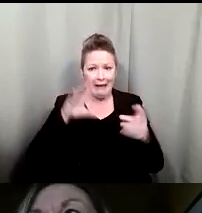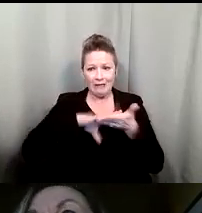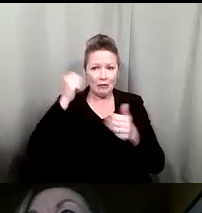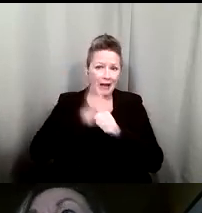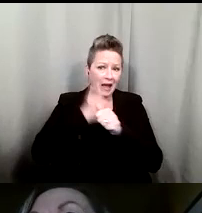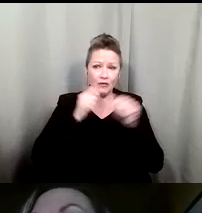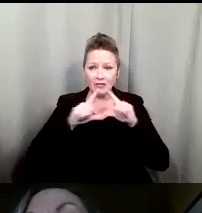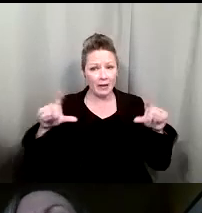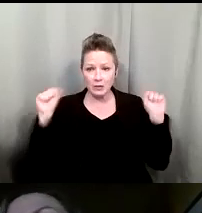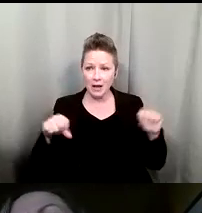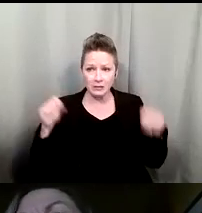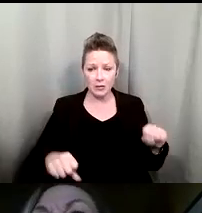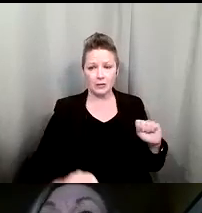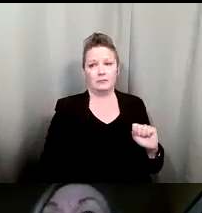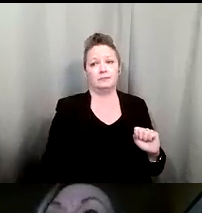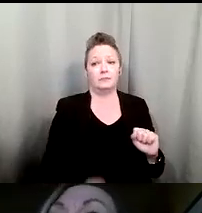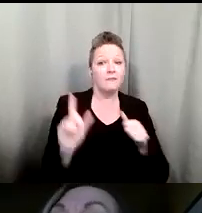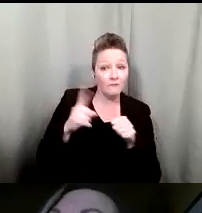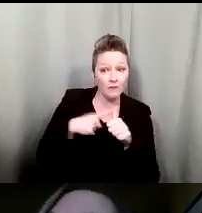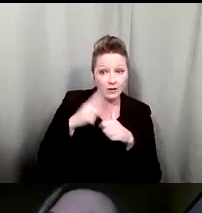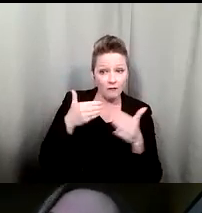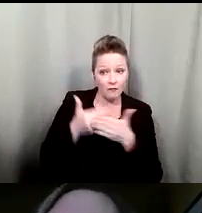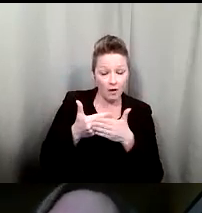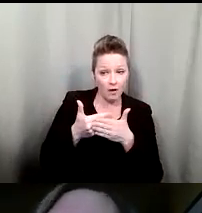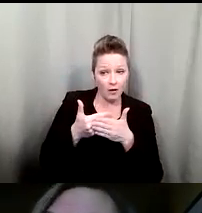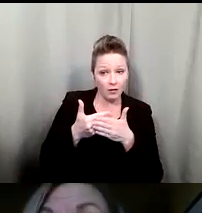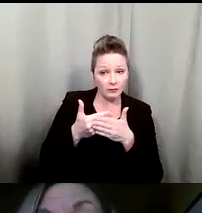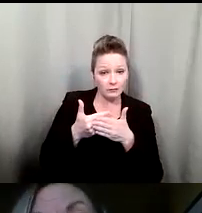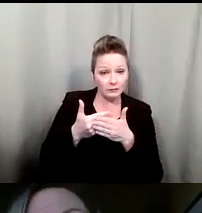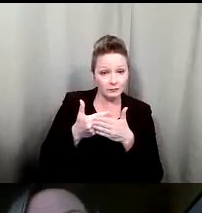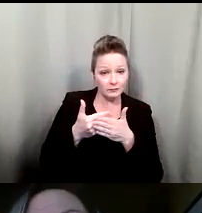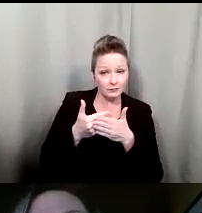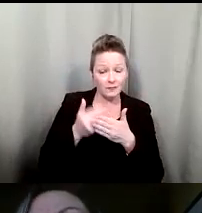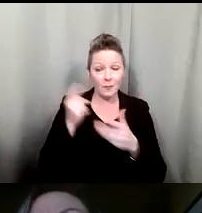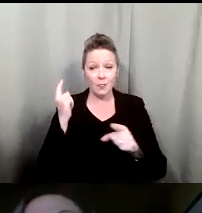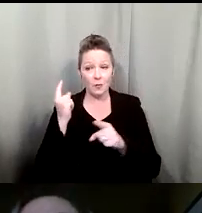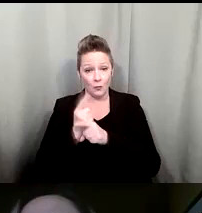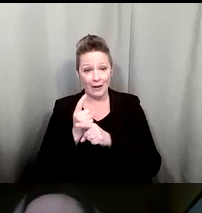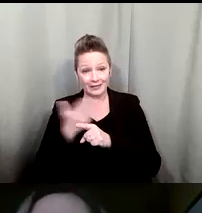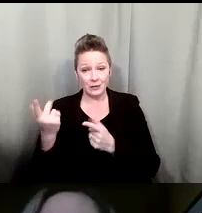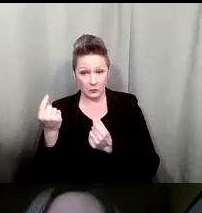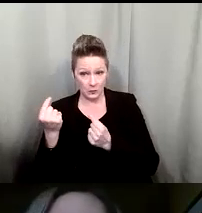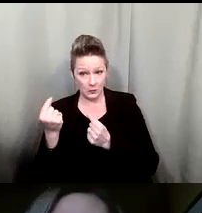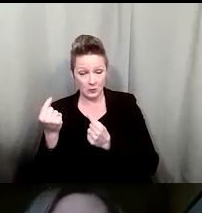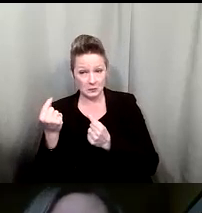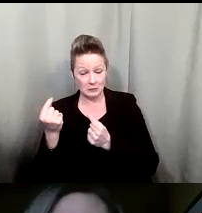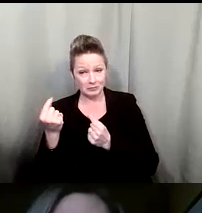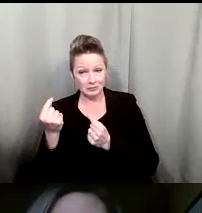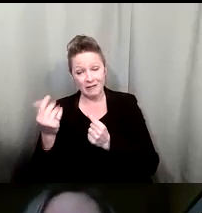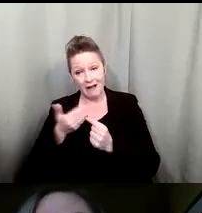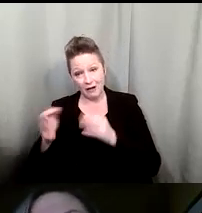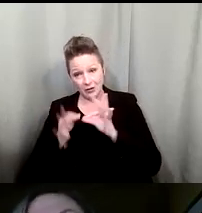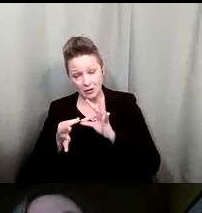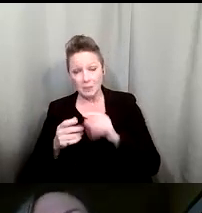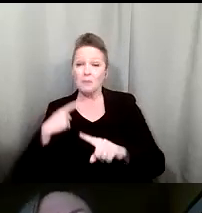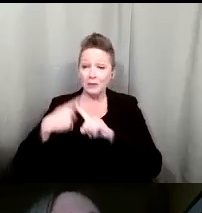world well first of all because it's the right thing to do secondly because communication with population